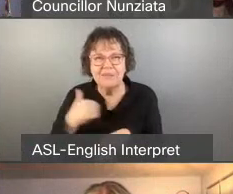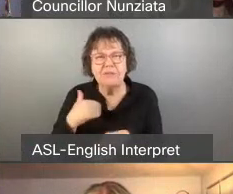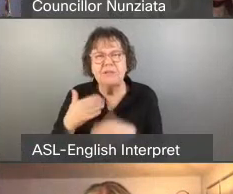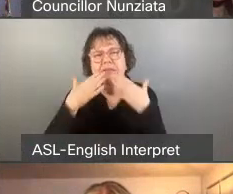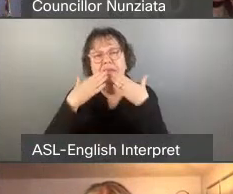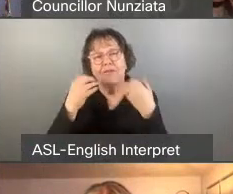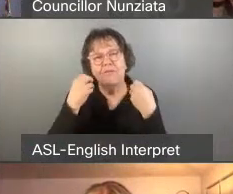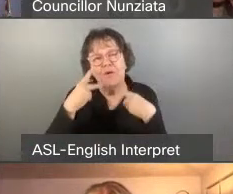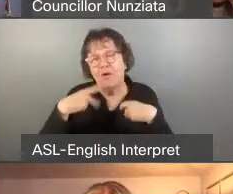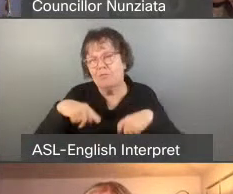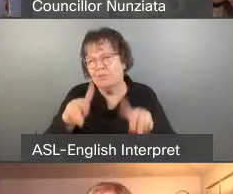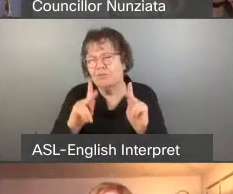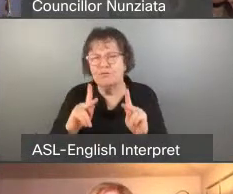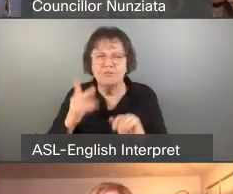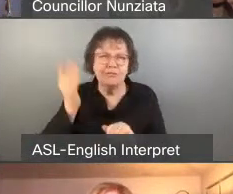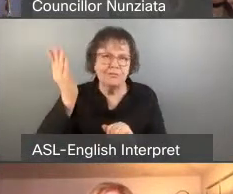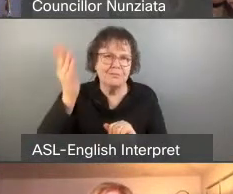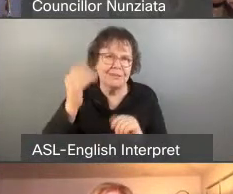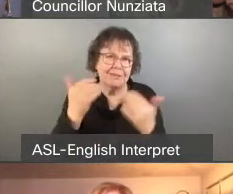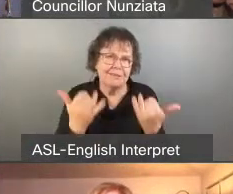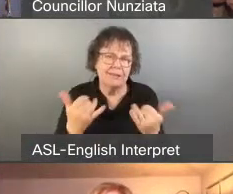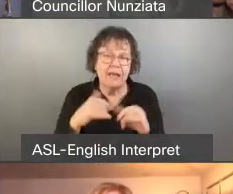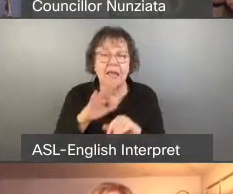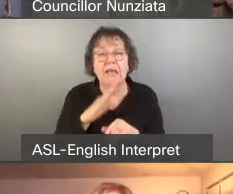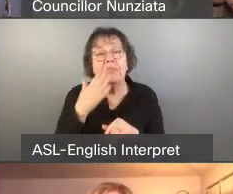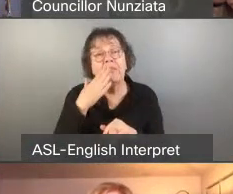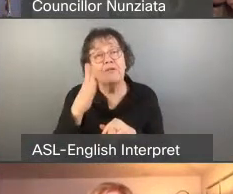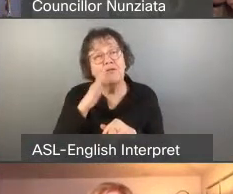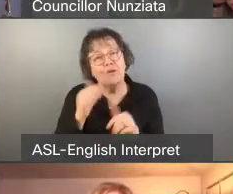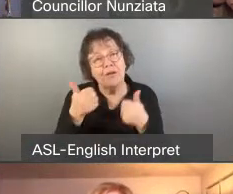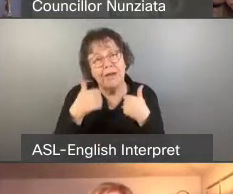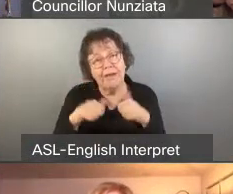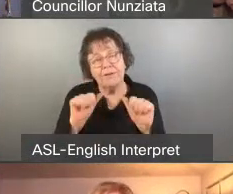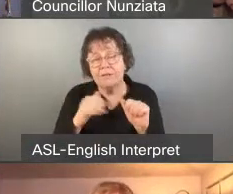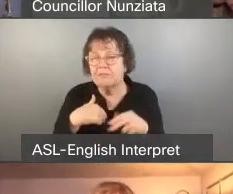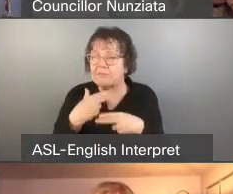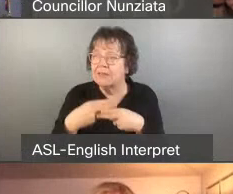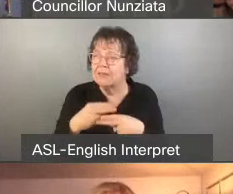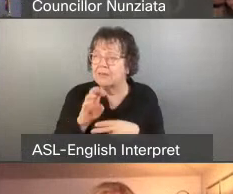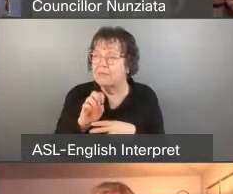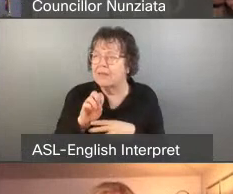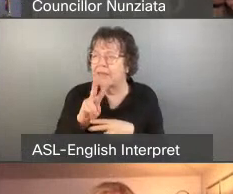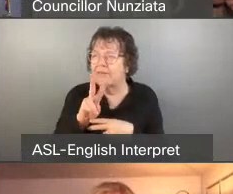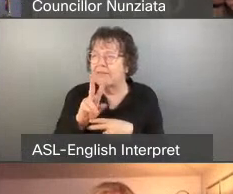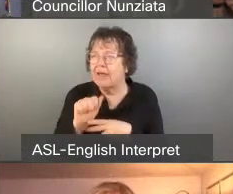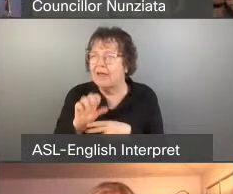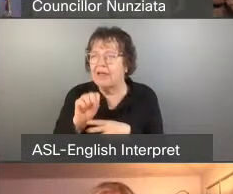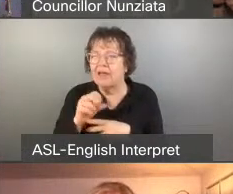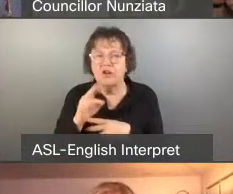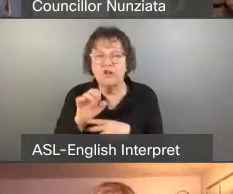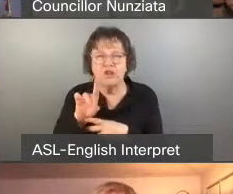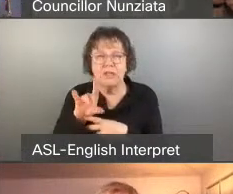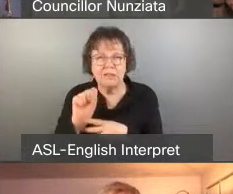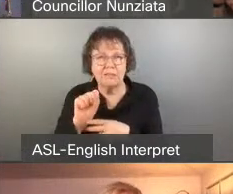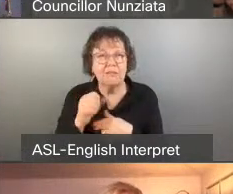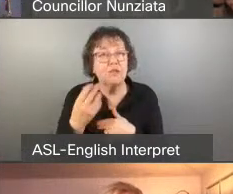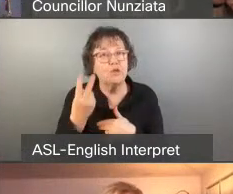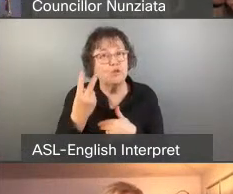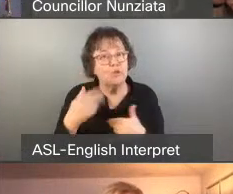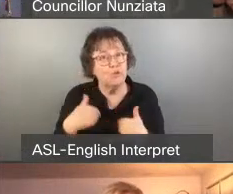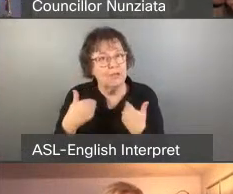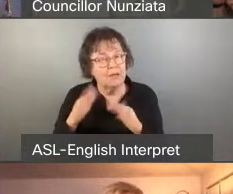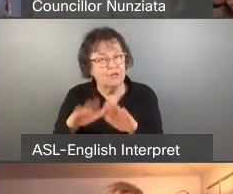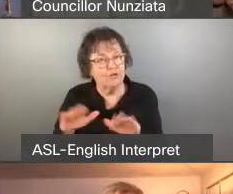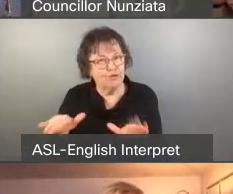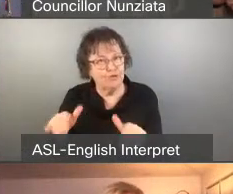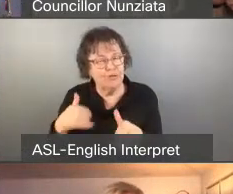today and for all your efforts during this trying time. My name is Eva shield and I'm a mother of two young children and a longtime resident